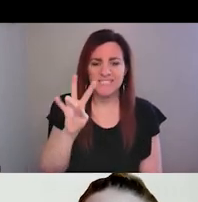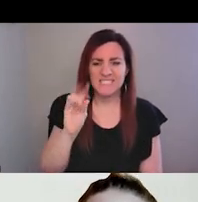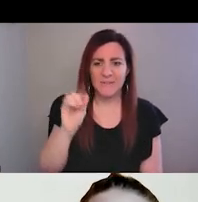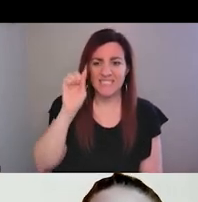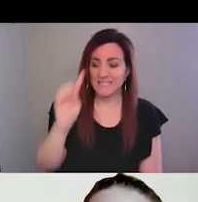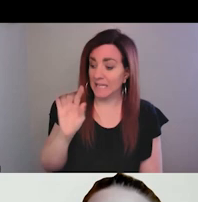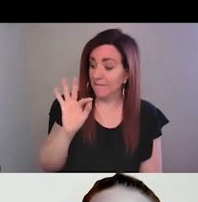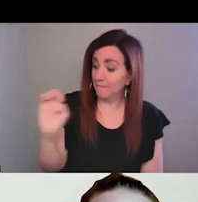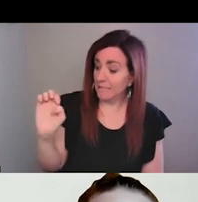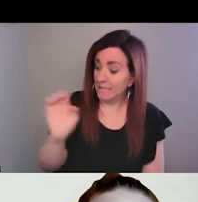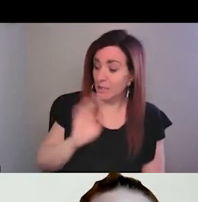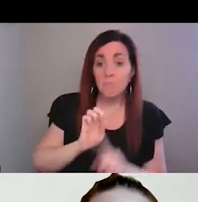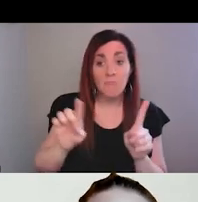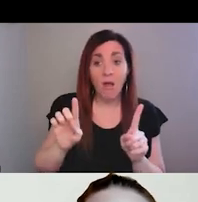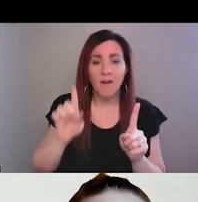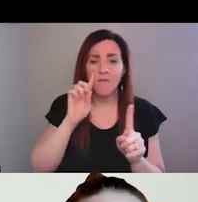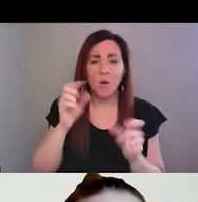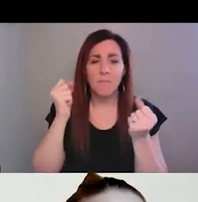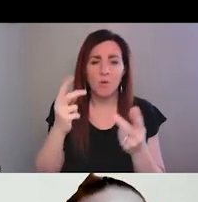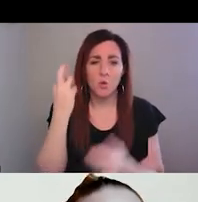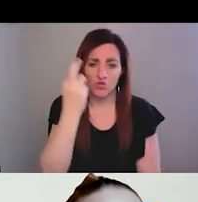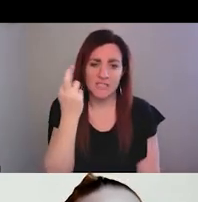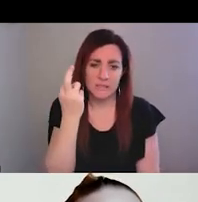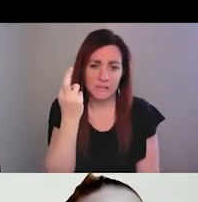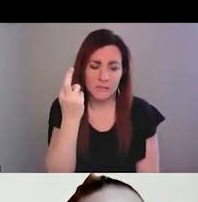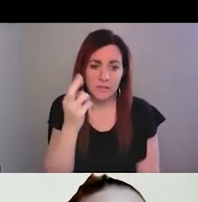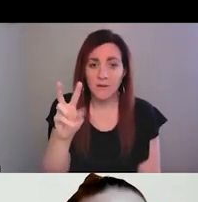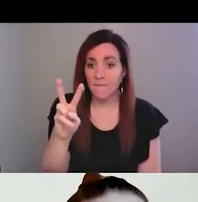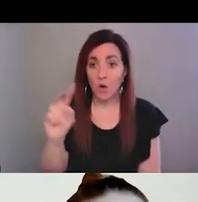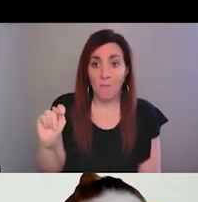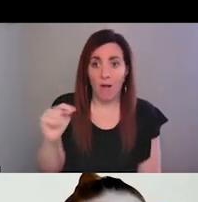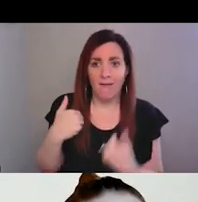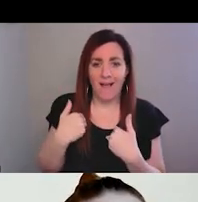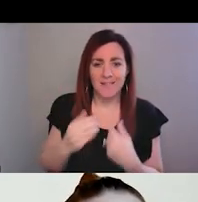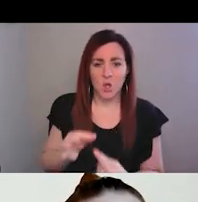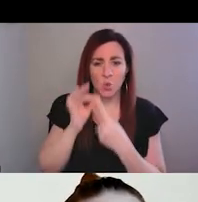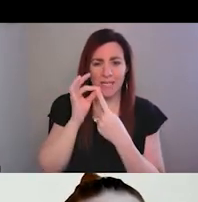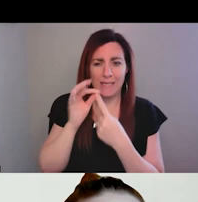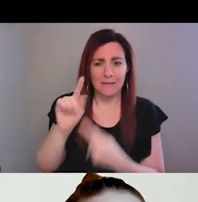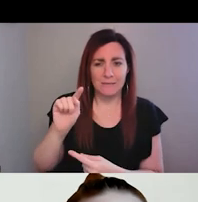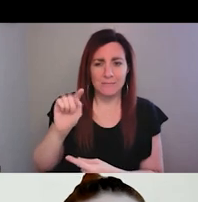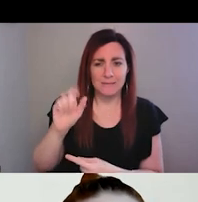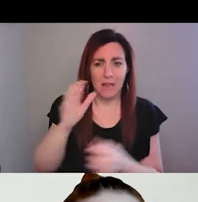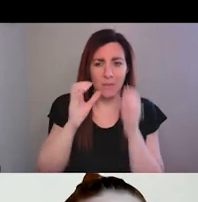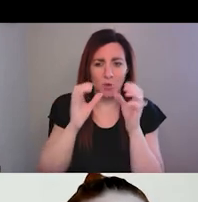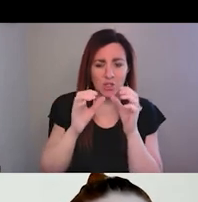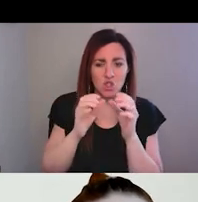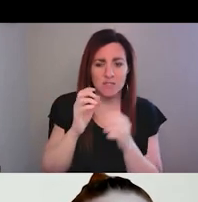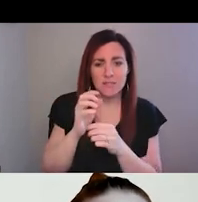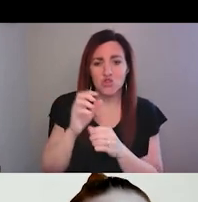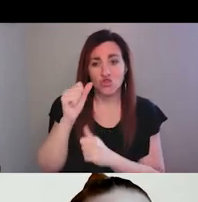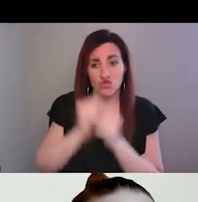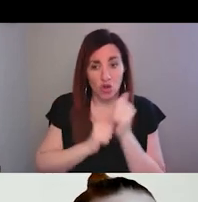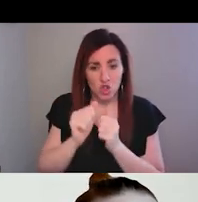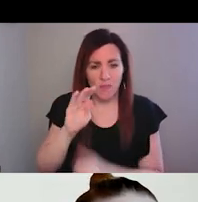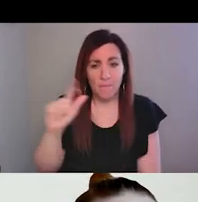actually go towards multiple purposes. Um, I will say Vermont has a very unique telecommunications fee structure. So this bill structured a